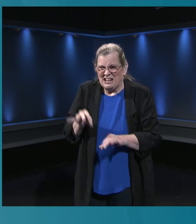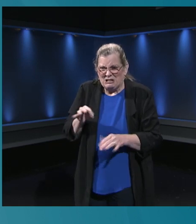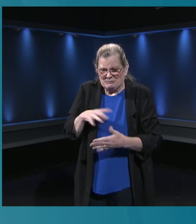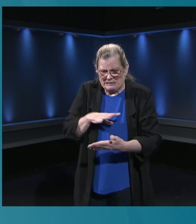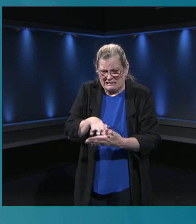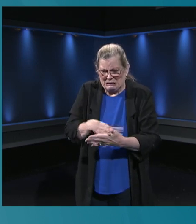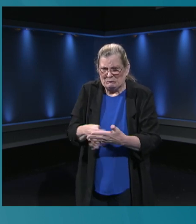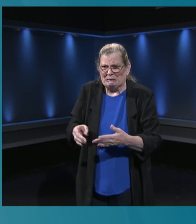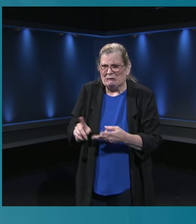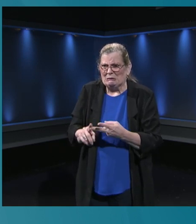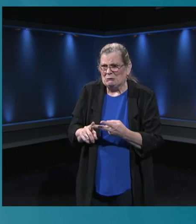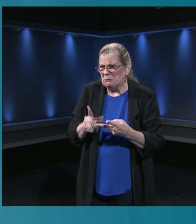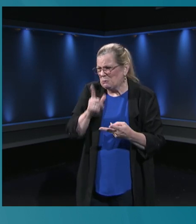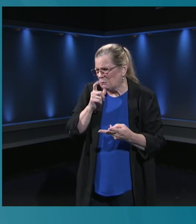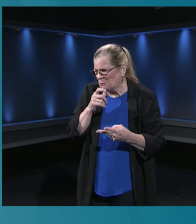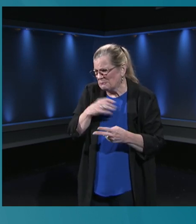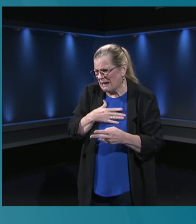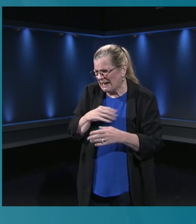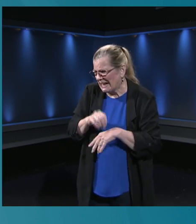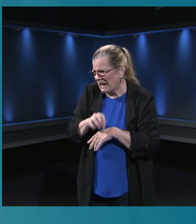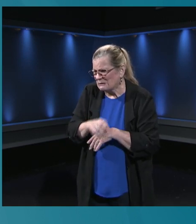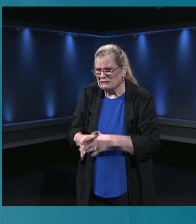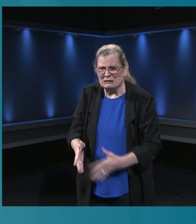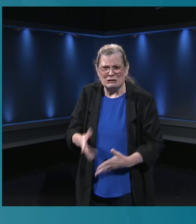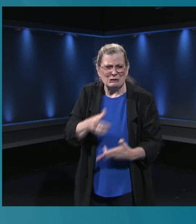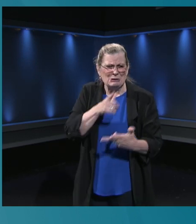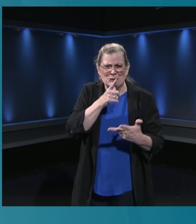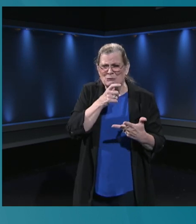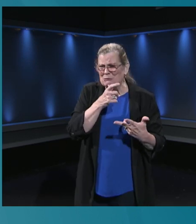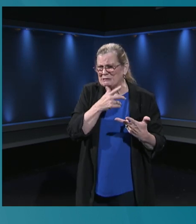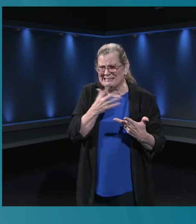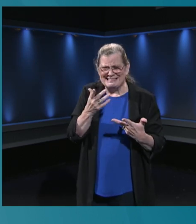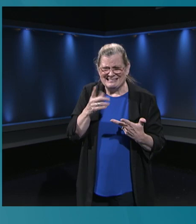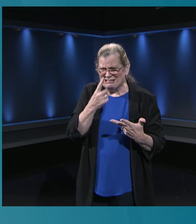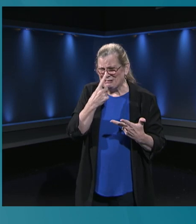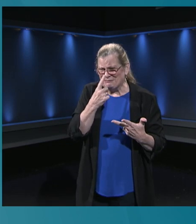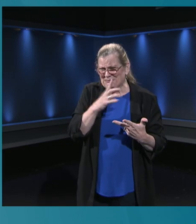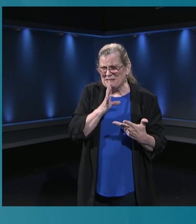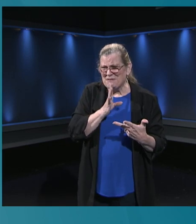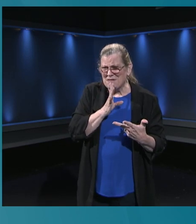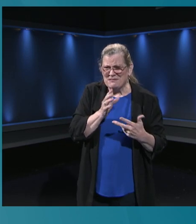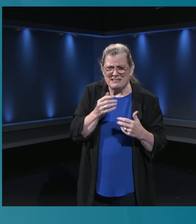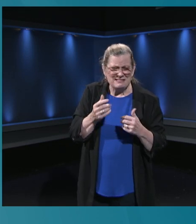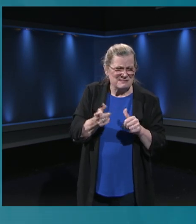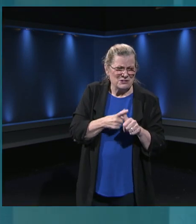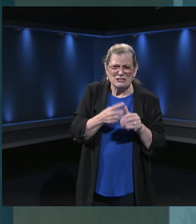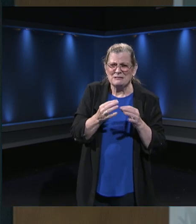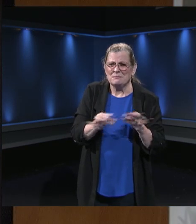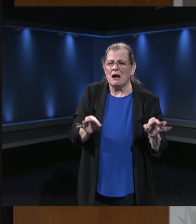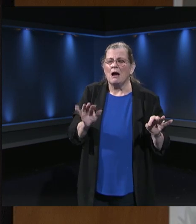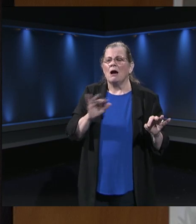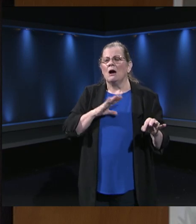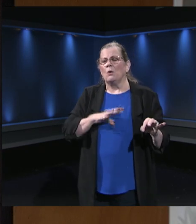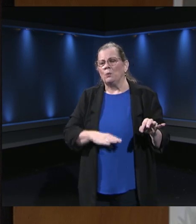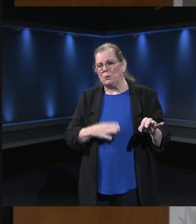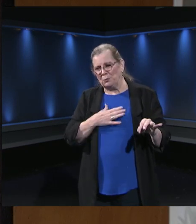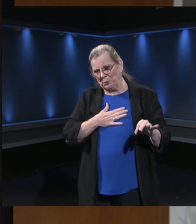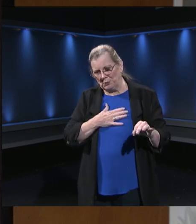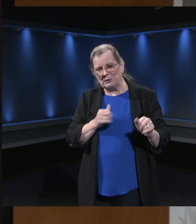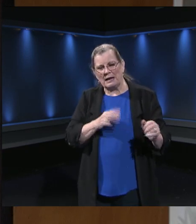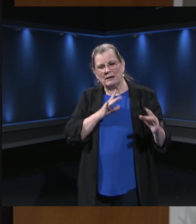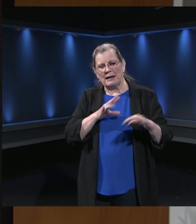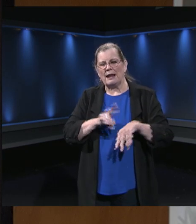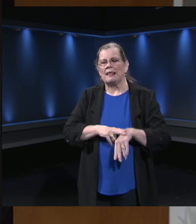know who the counselor is. Someone that speaks that native language to help you feel connected. And they will work. They're working. They are